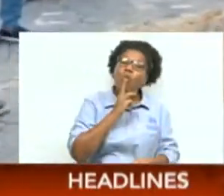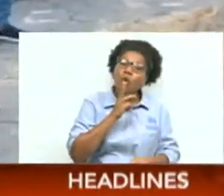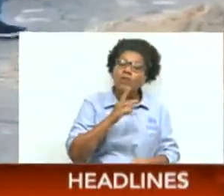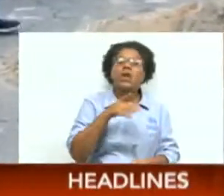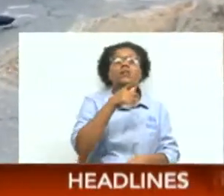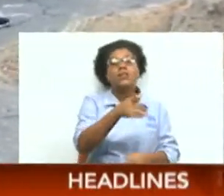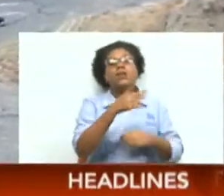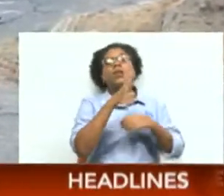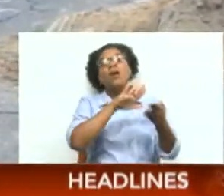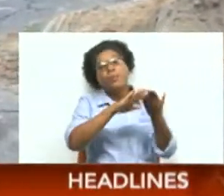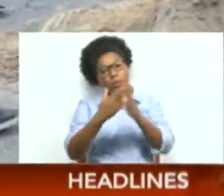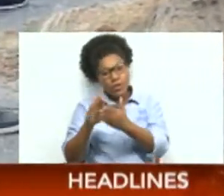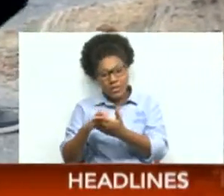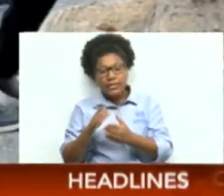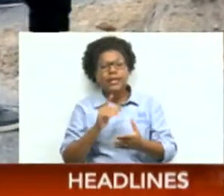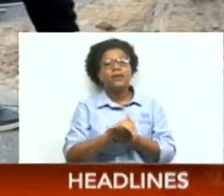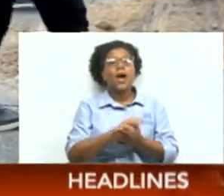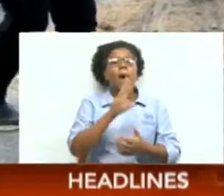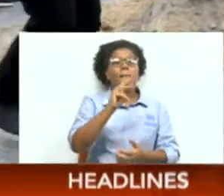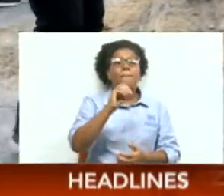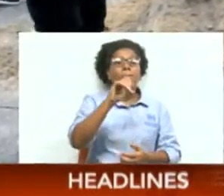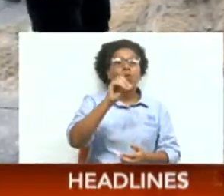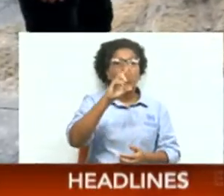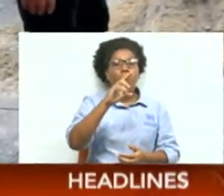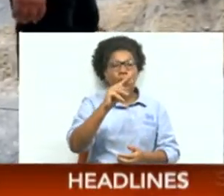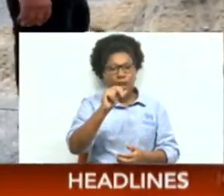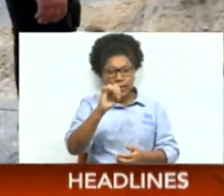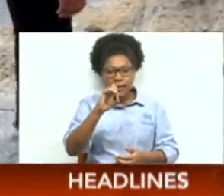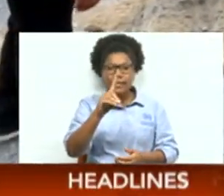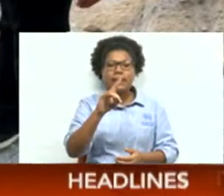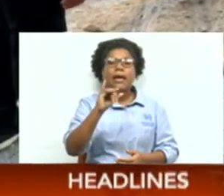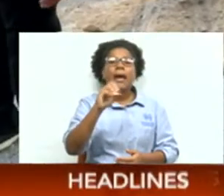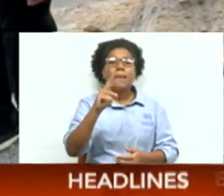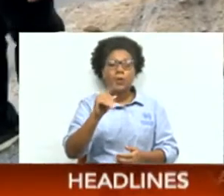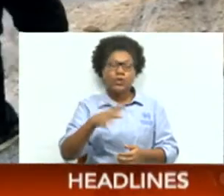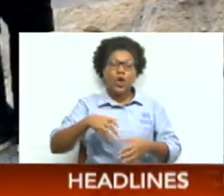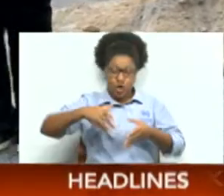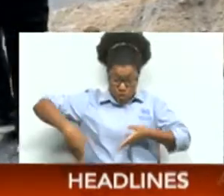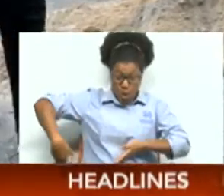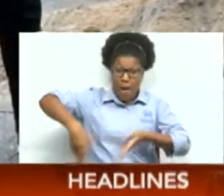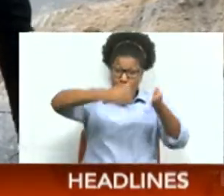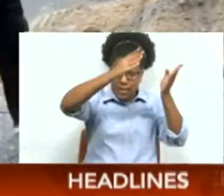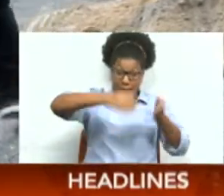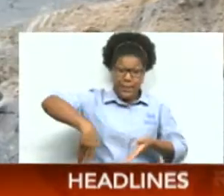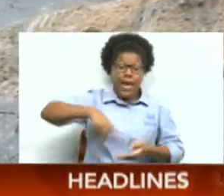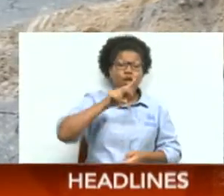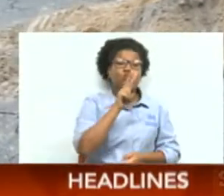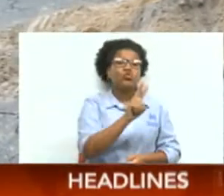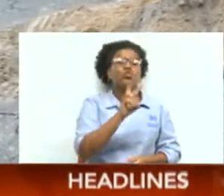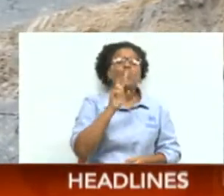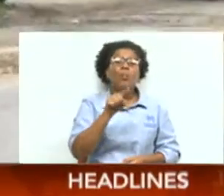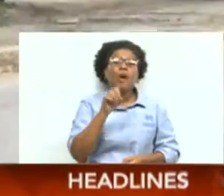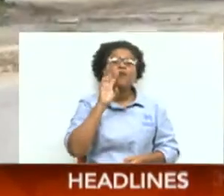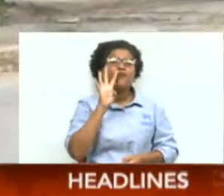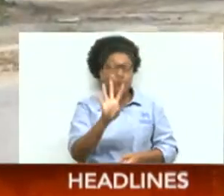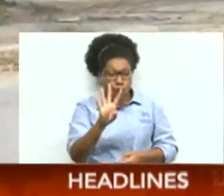Their authority is also installing 2.4 kilometers of pipeline, costing $2.3 million.